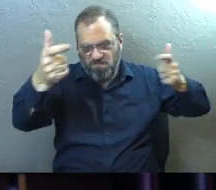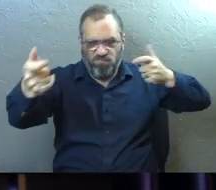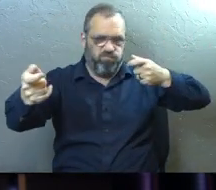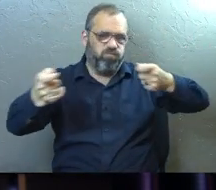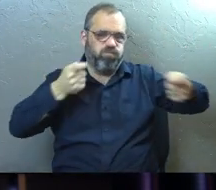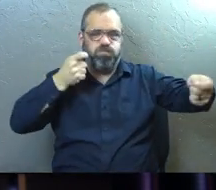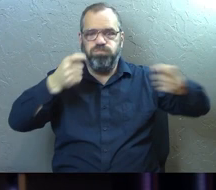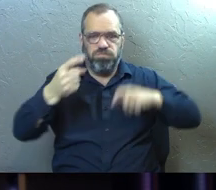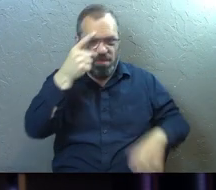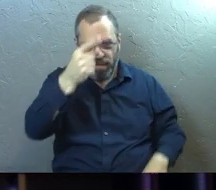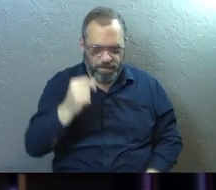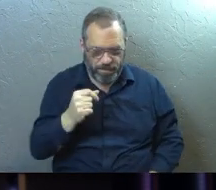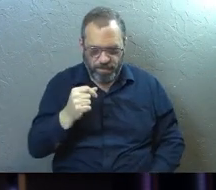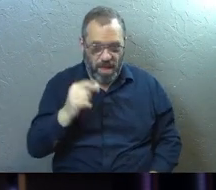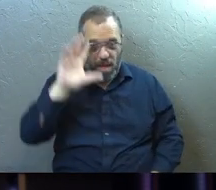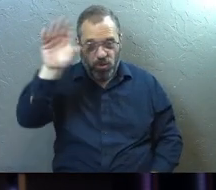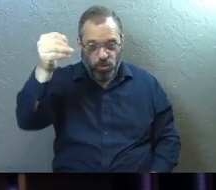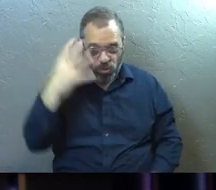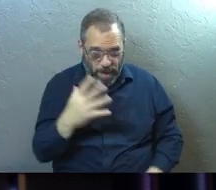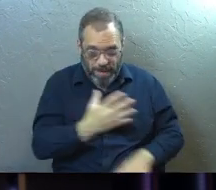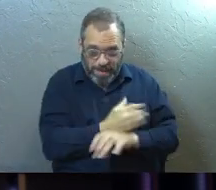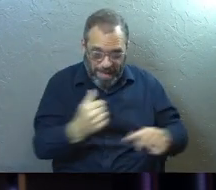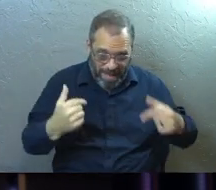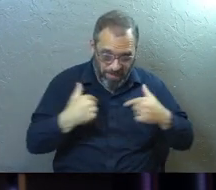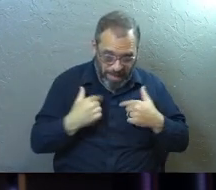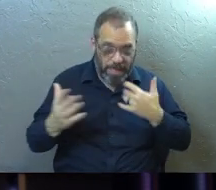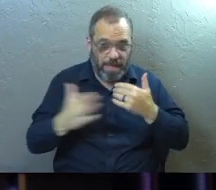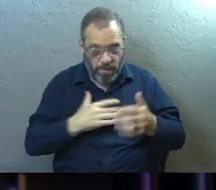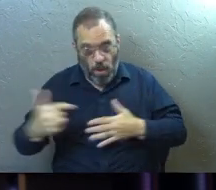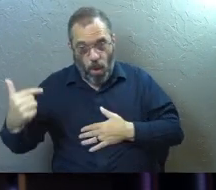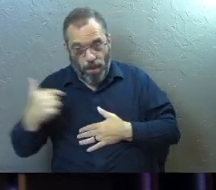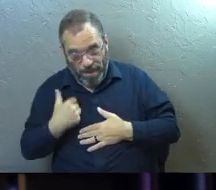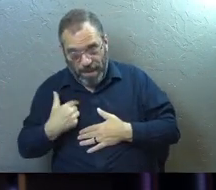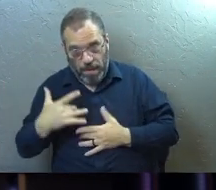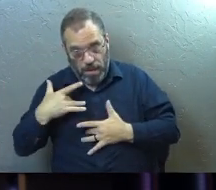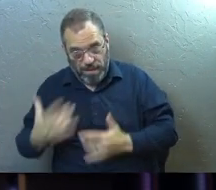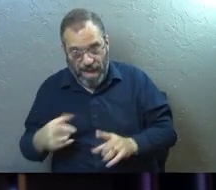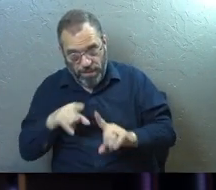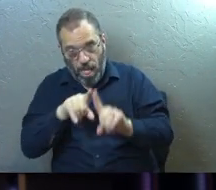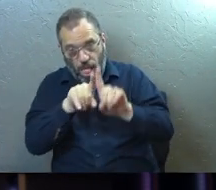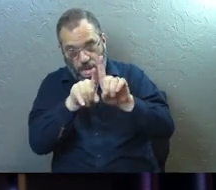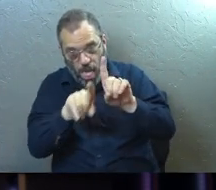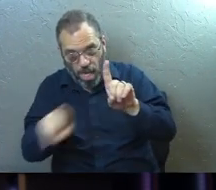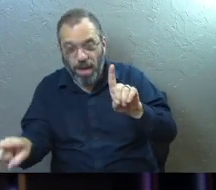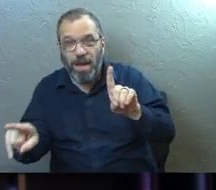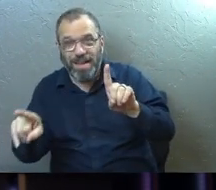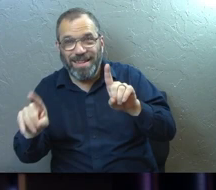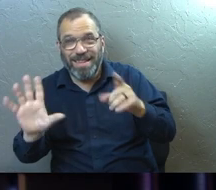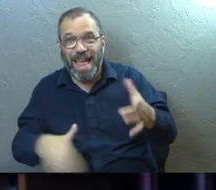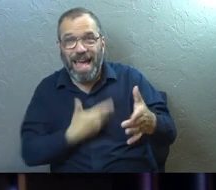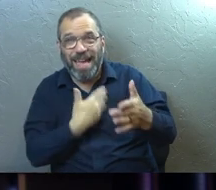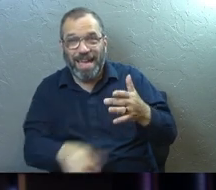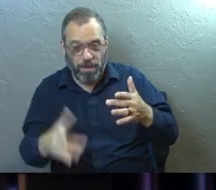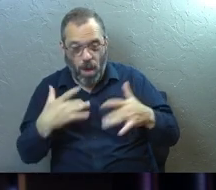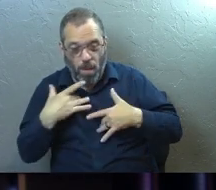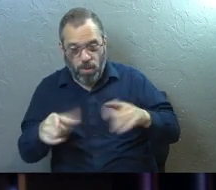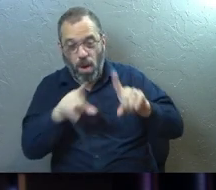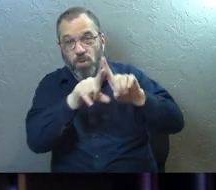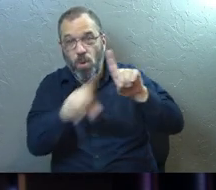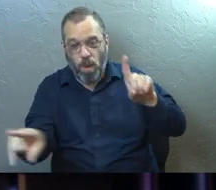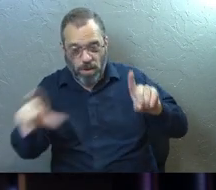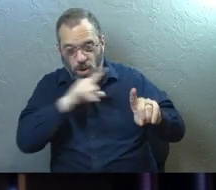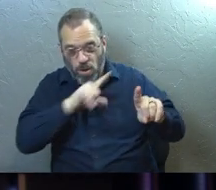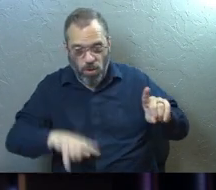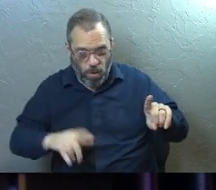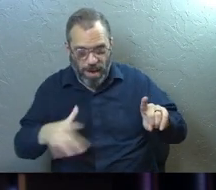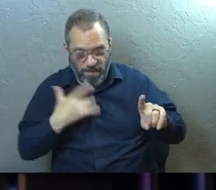he is. His grace that saved me even though I'm prone to wonder, right? The hymnists again. Prone to wonder,